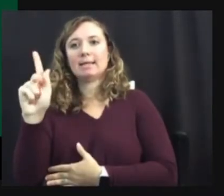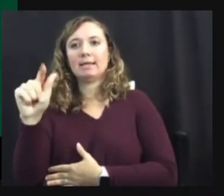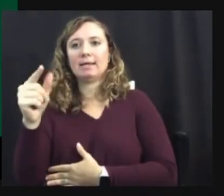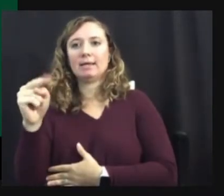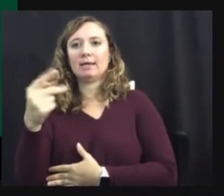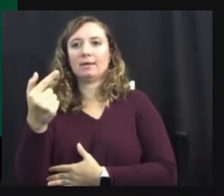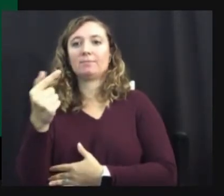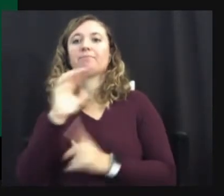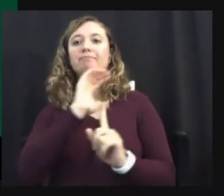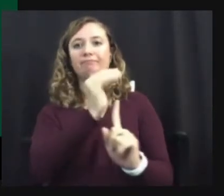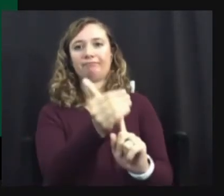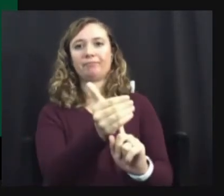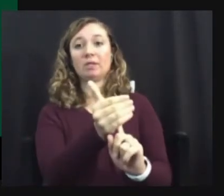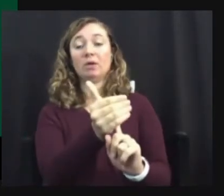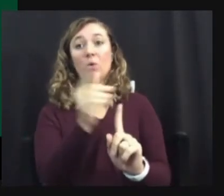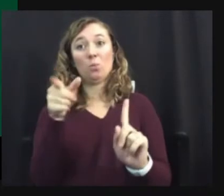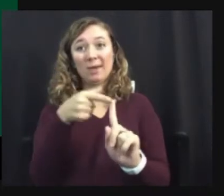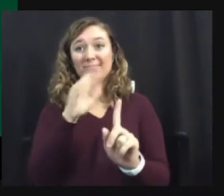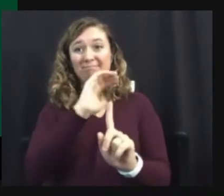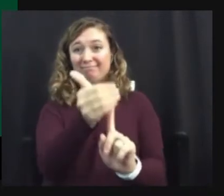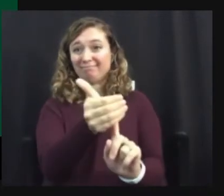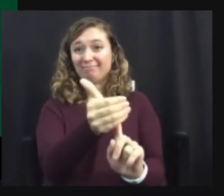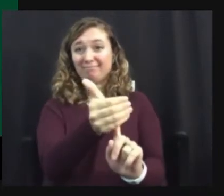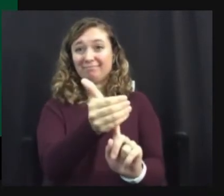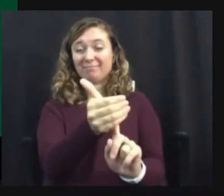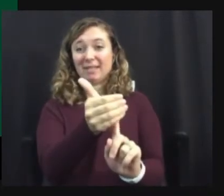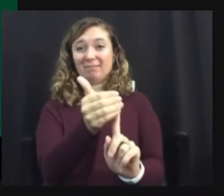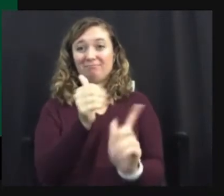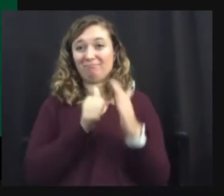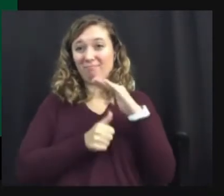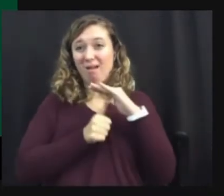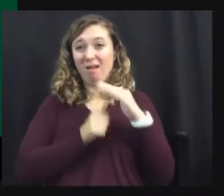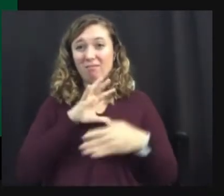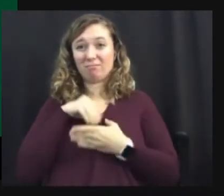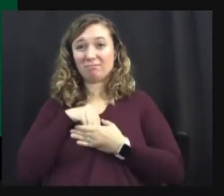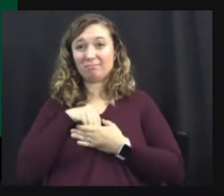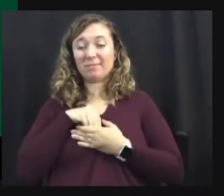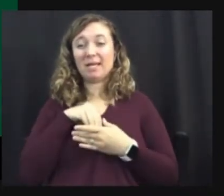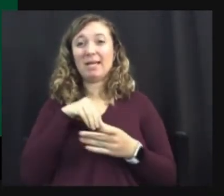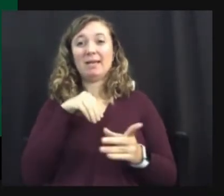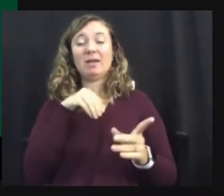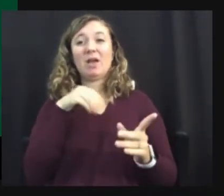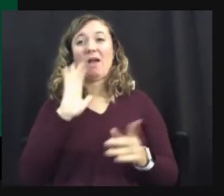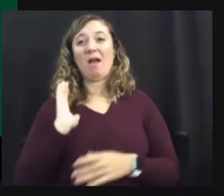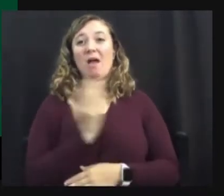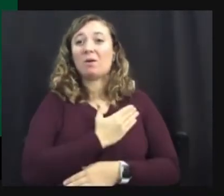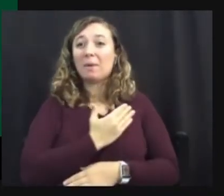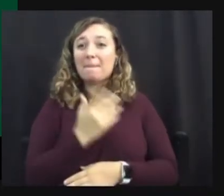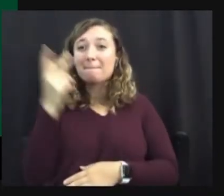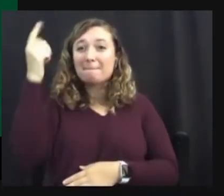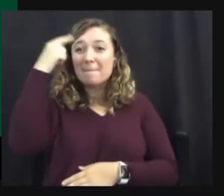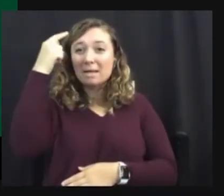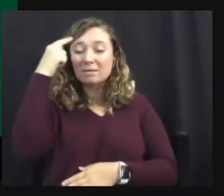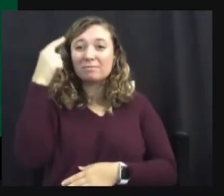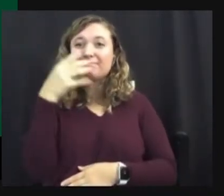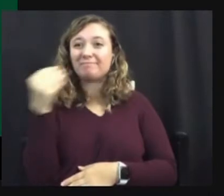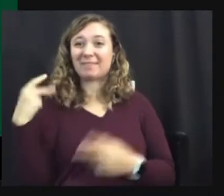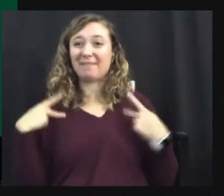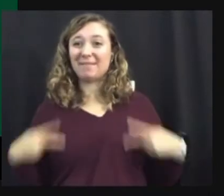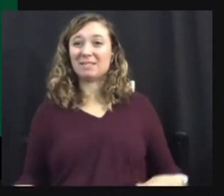and our physical health deteriorate because this, the load on our mental,